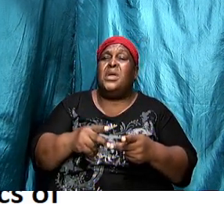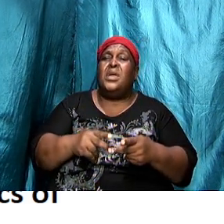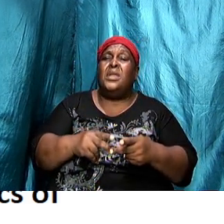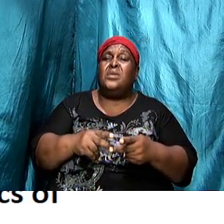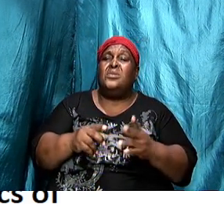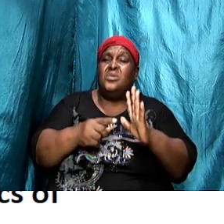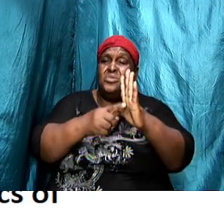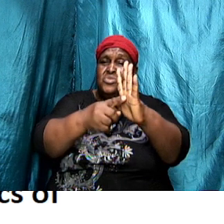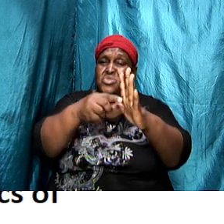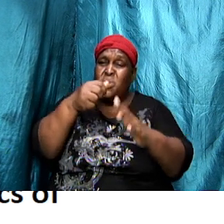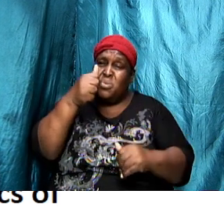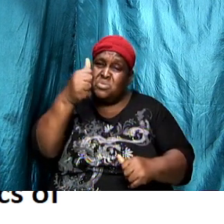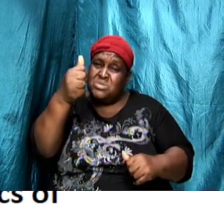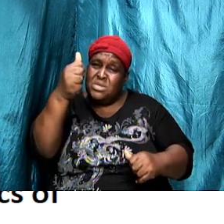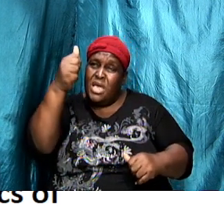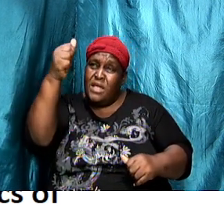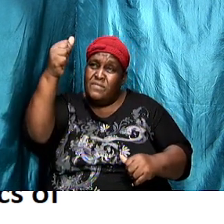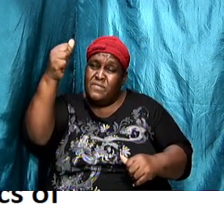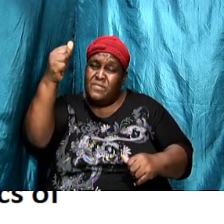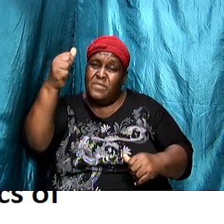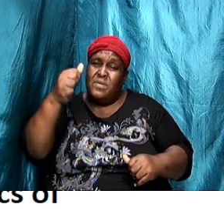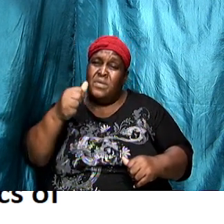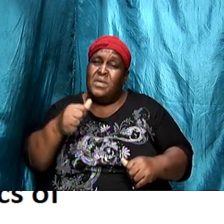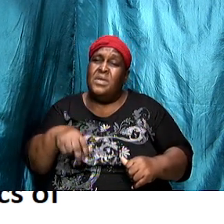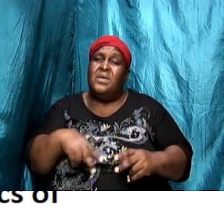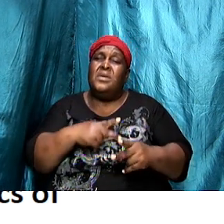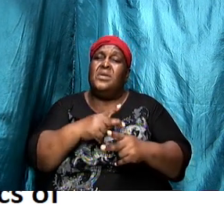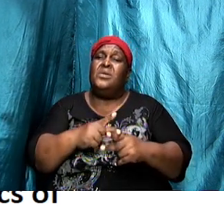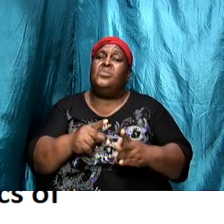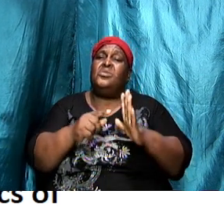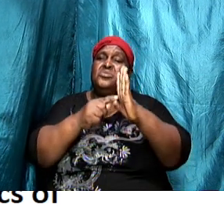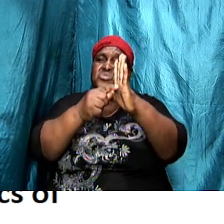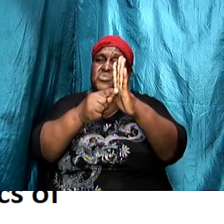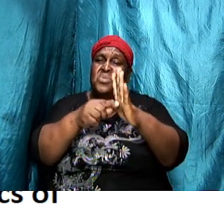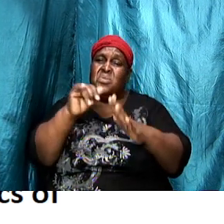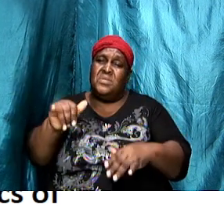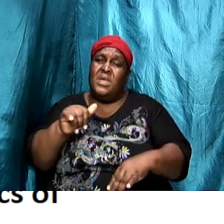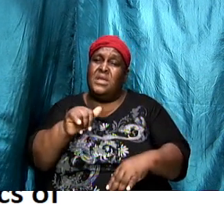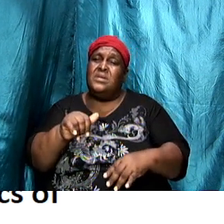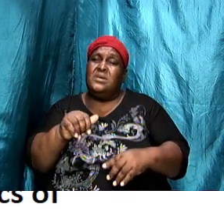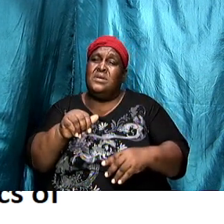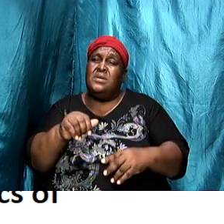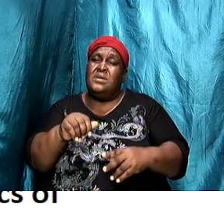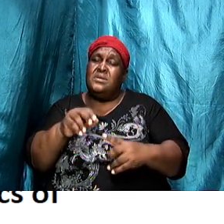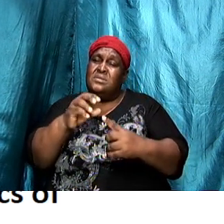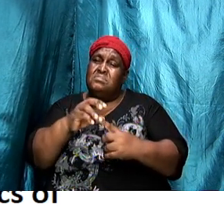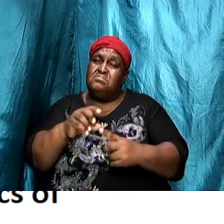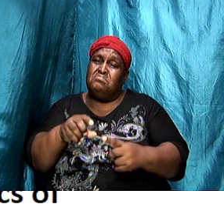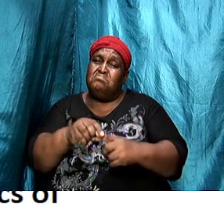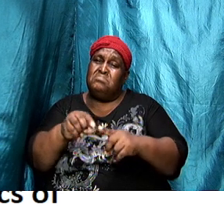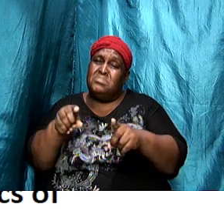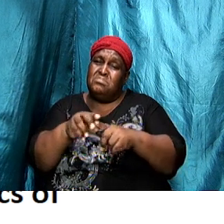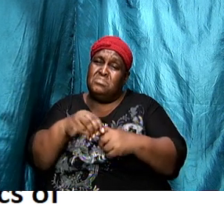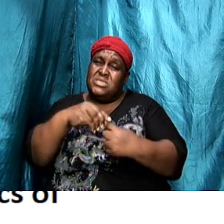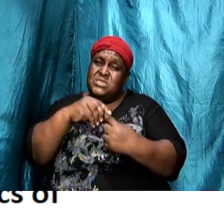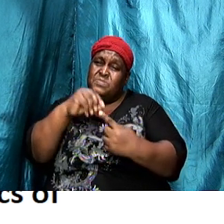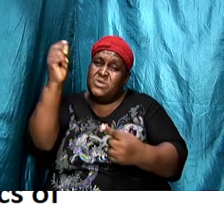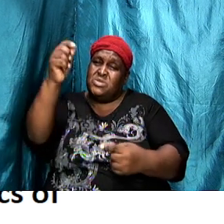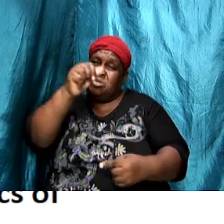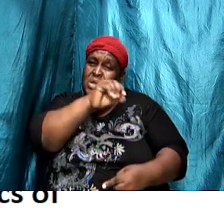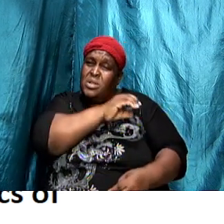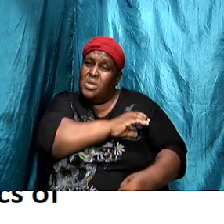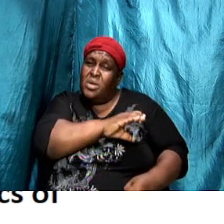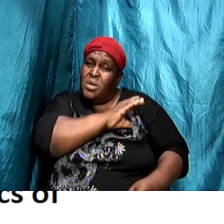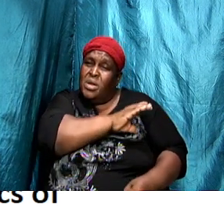that particular character of himself that can minister and will